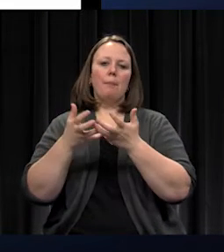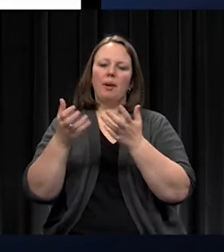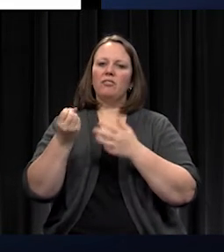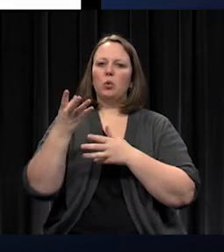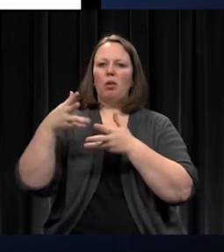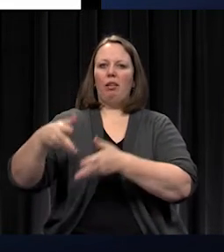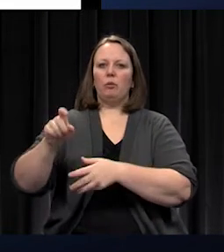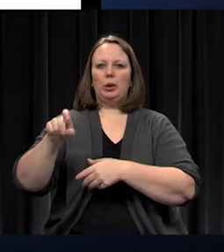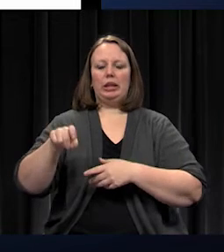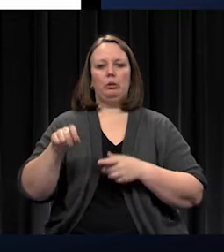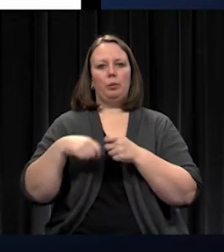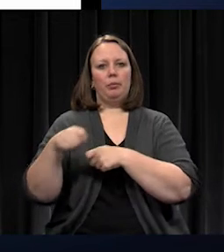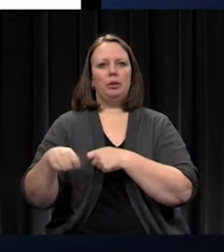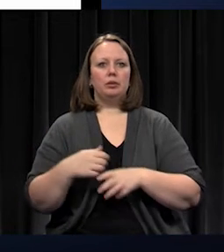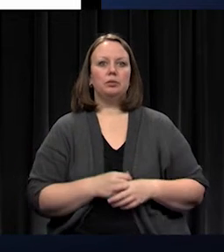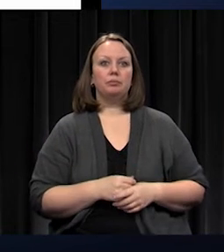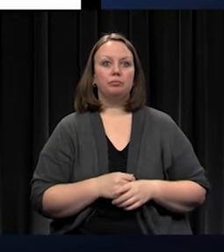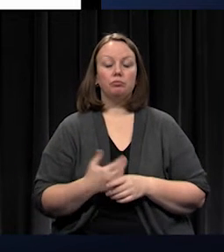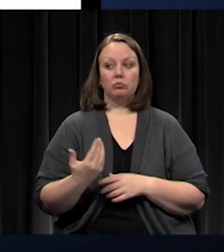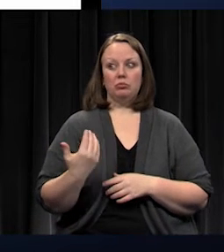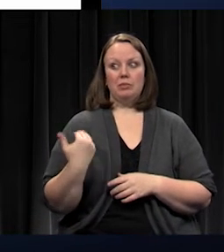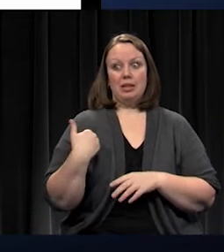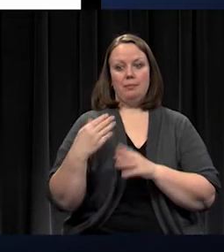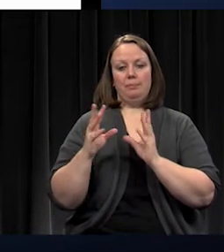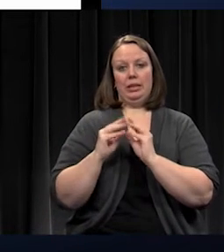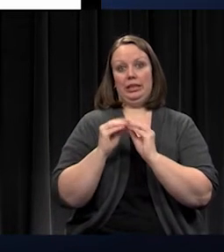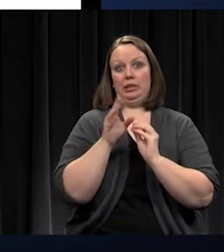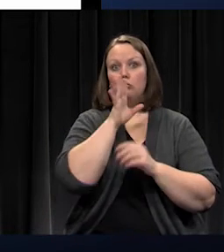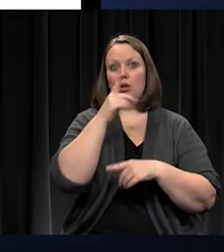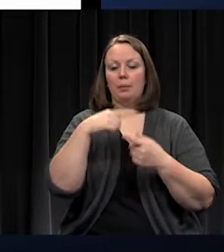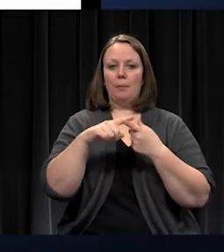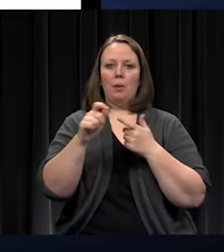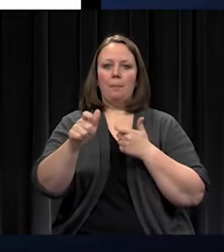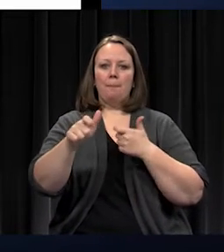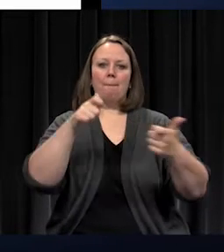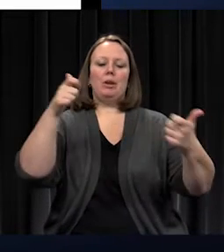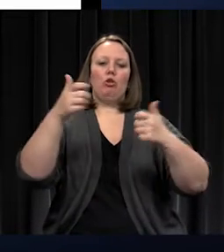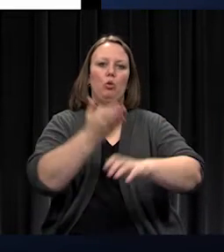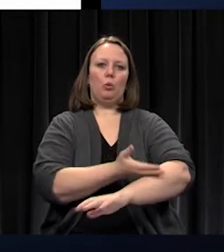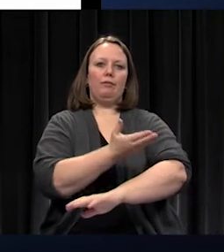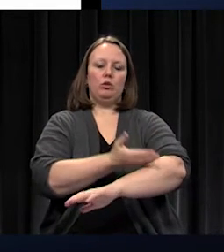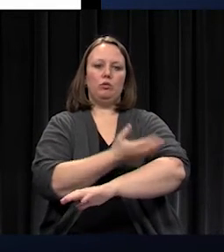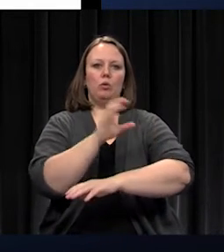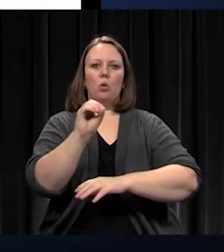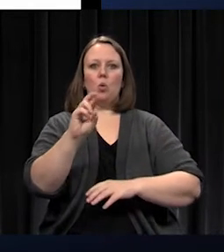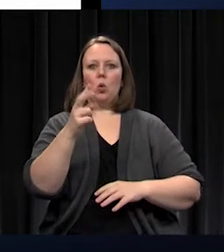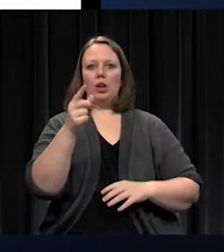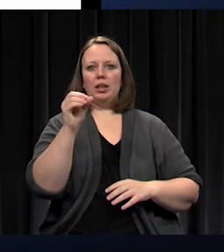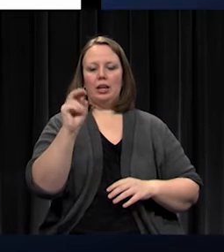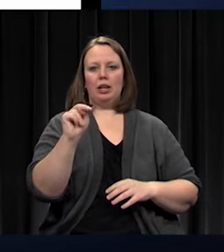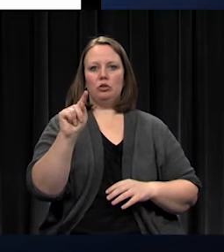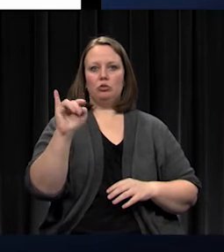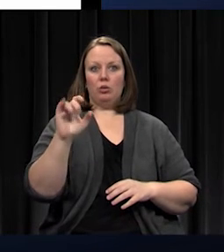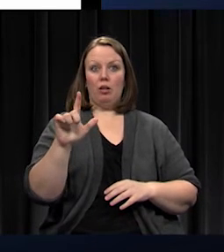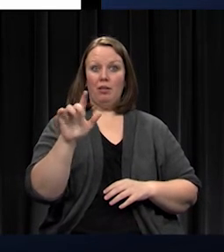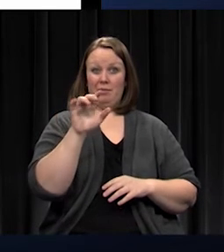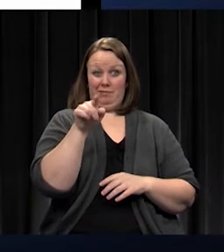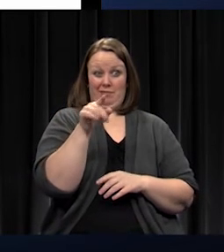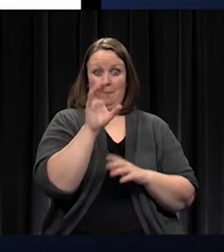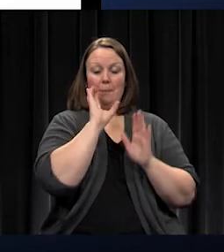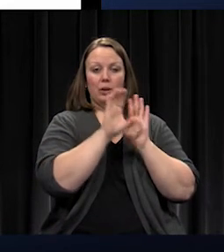our last meeting, I talked a little bit about bigger renovations to the front of Oregon Trail. This is a footprint of Santa Fe Trail,